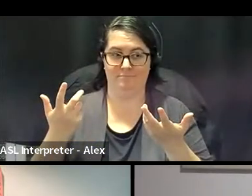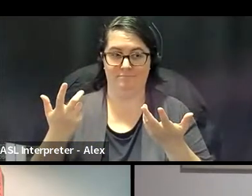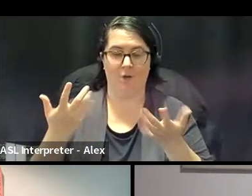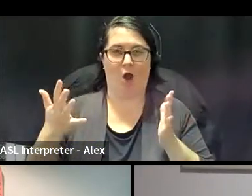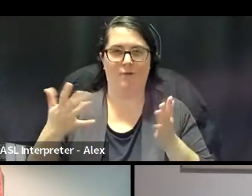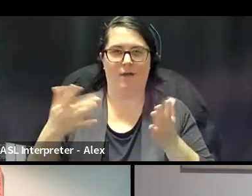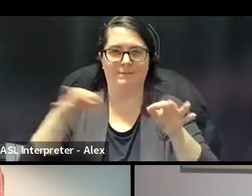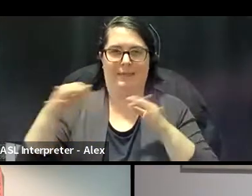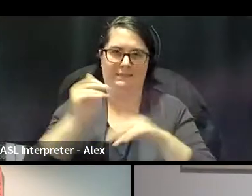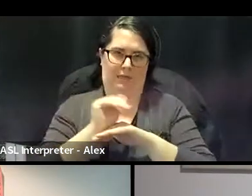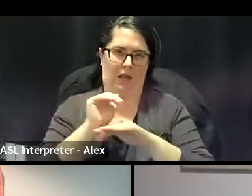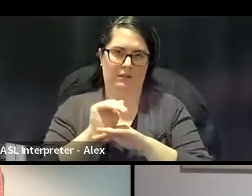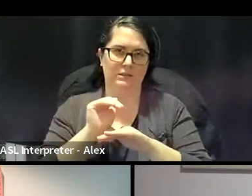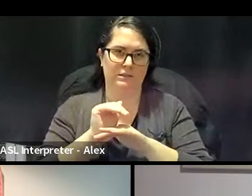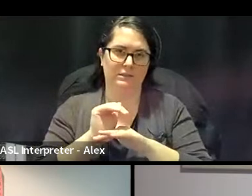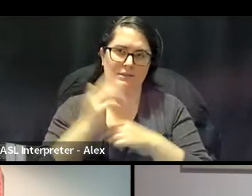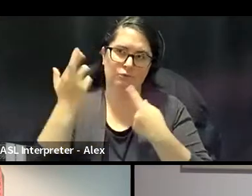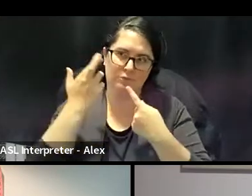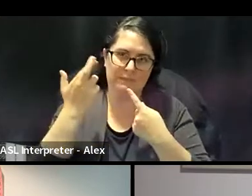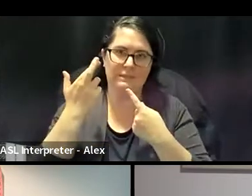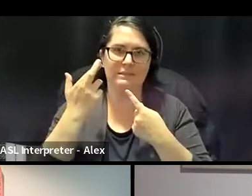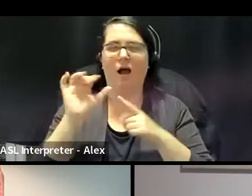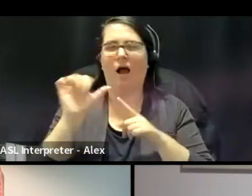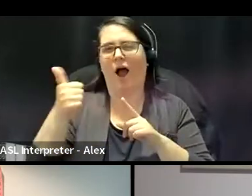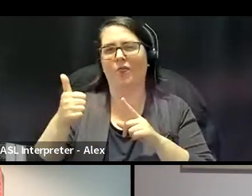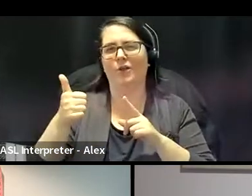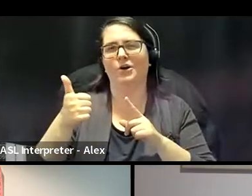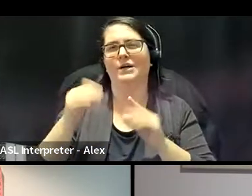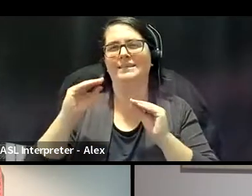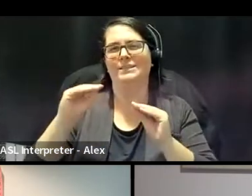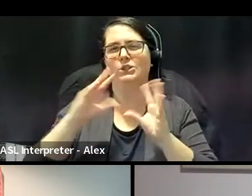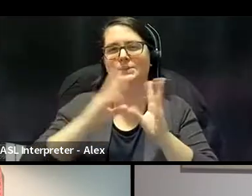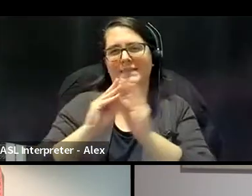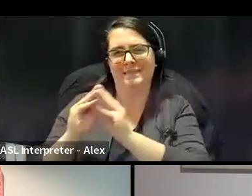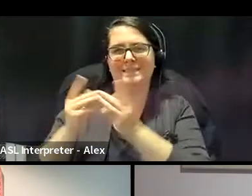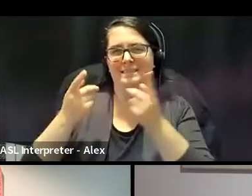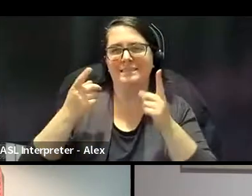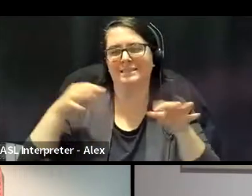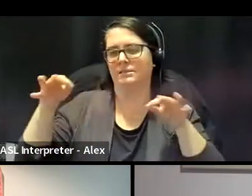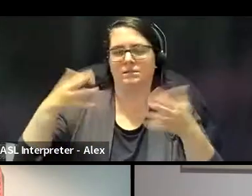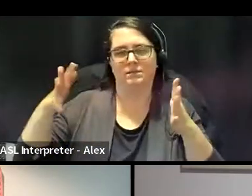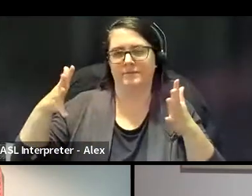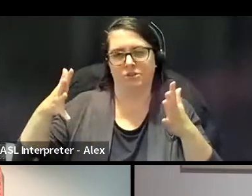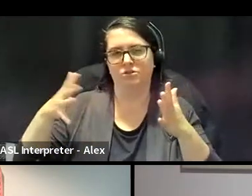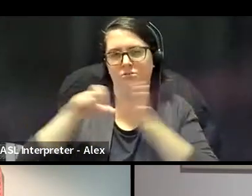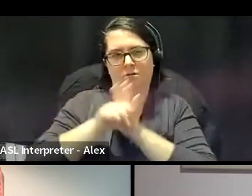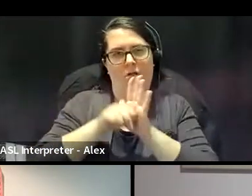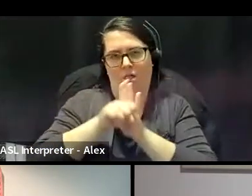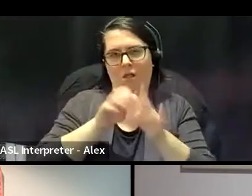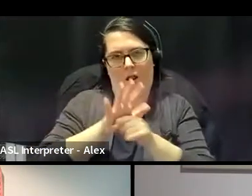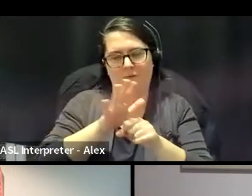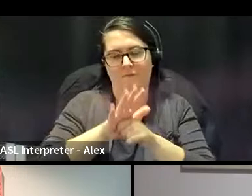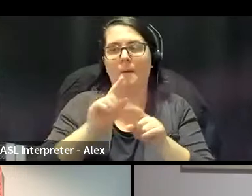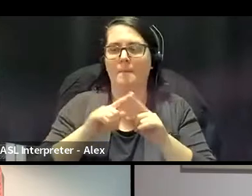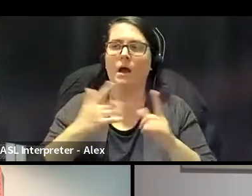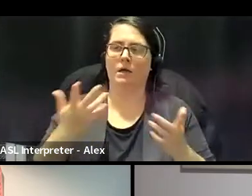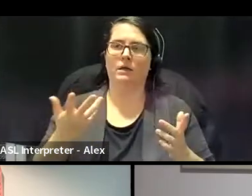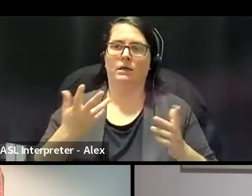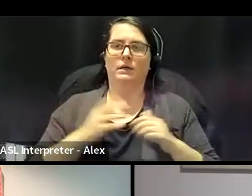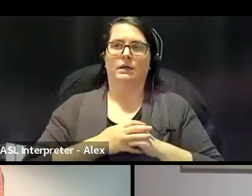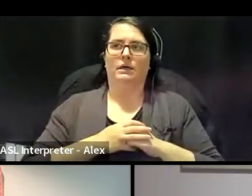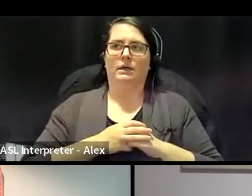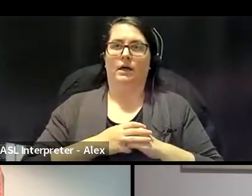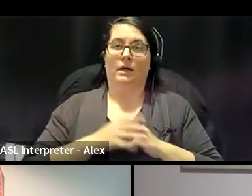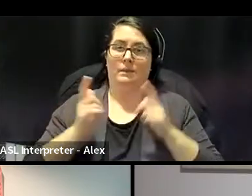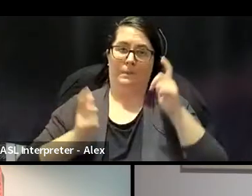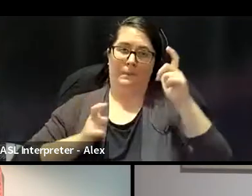articulated here and other teachings. Um, and, you know, uh, I think when you have such a huge corporate